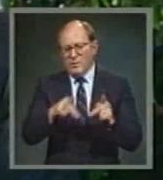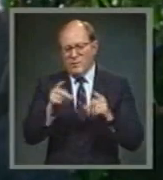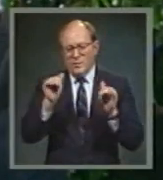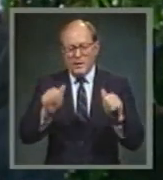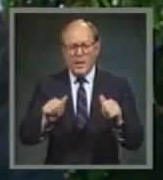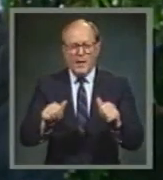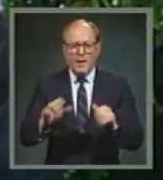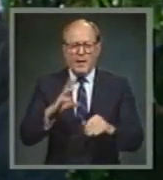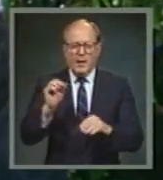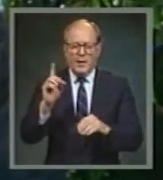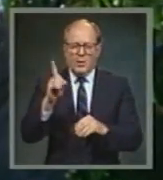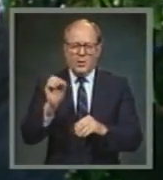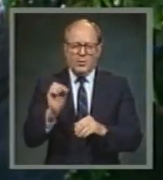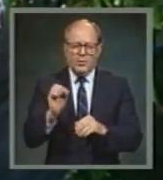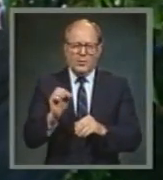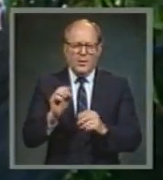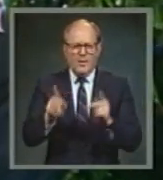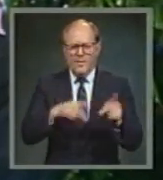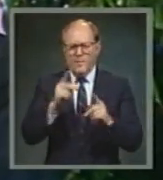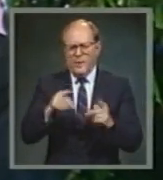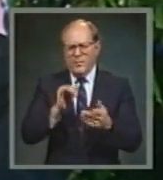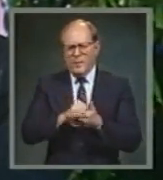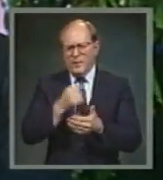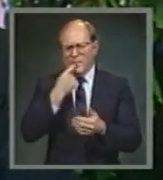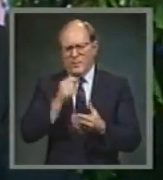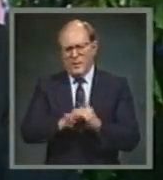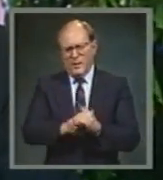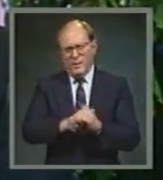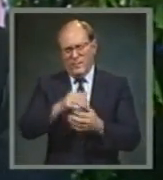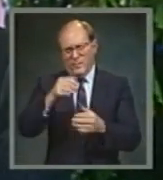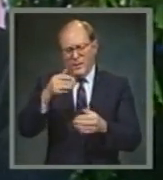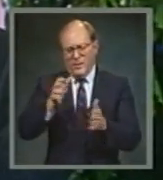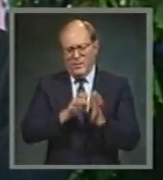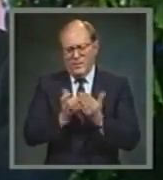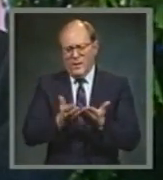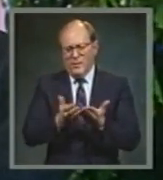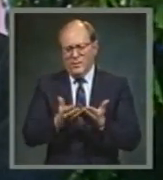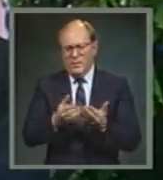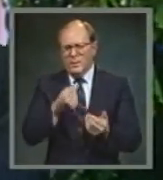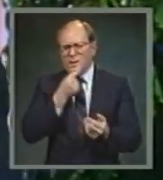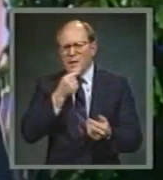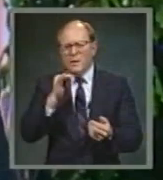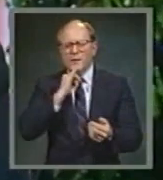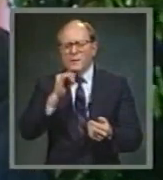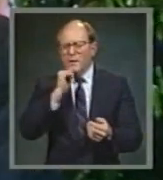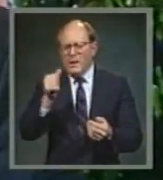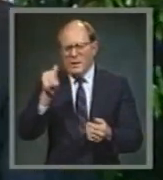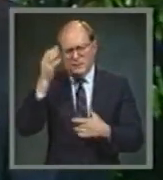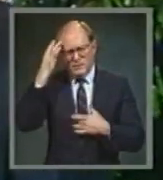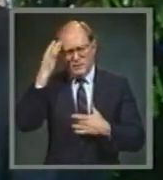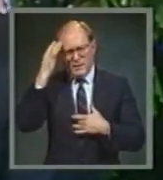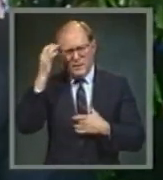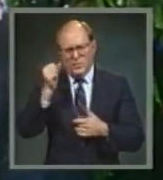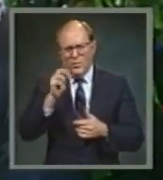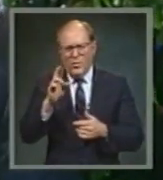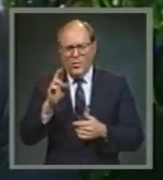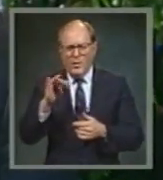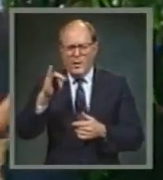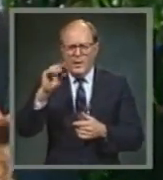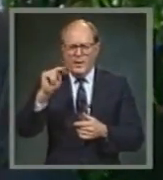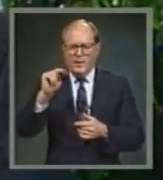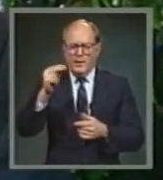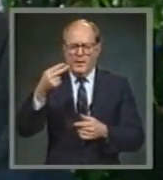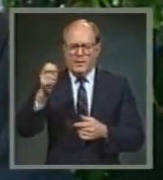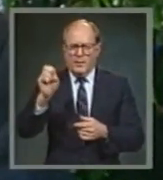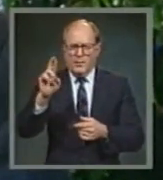to people who believe the Bible, homosexuality is not an illness nor an inherited personality trait due